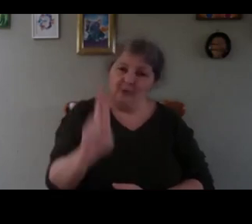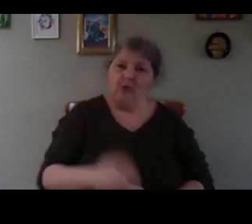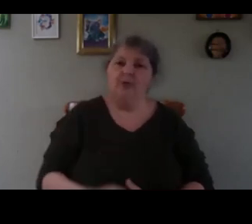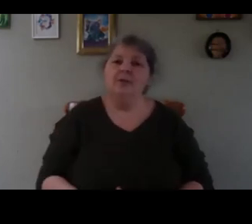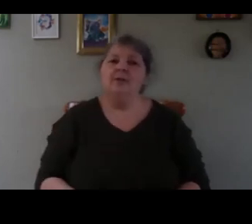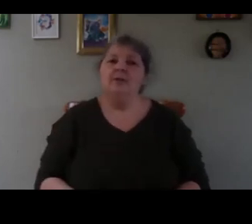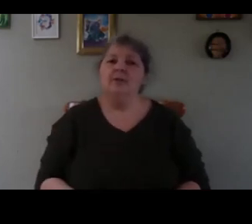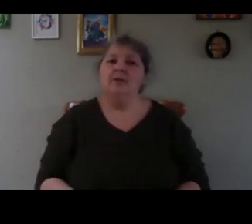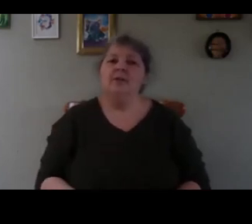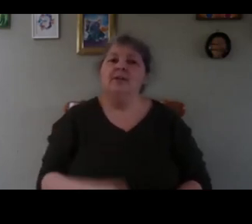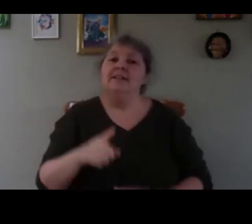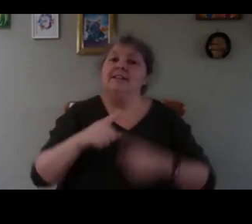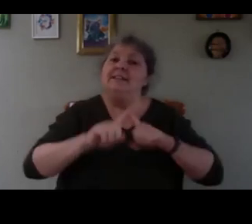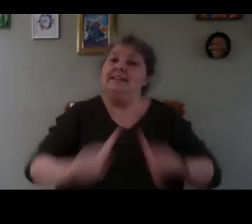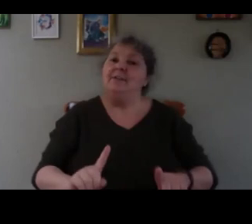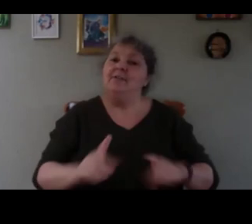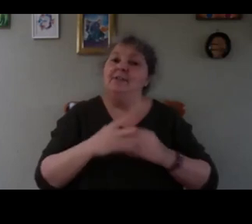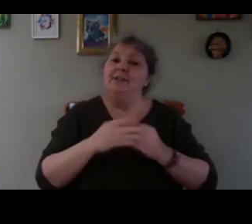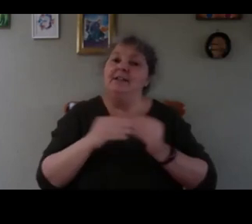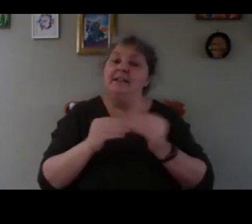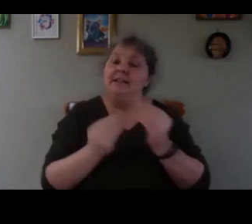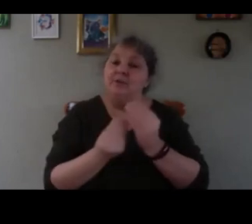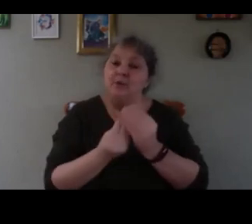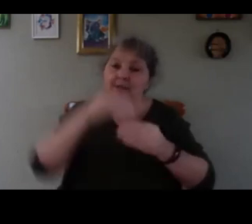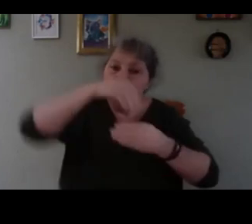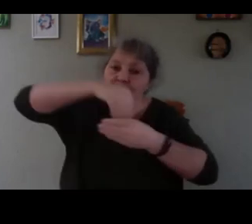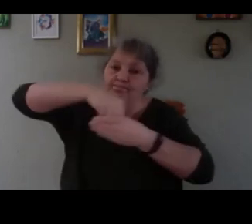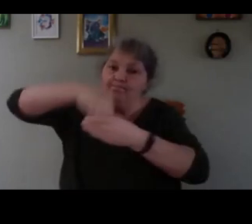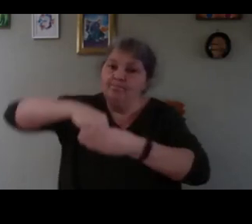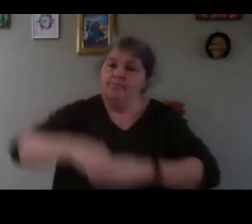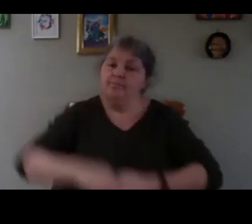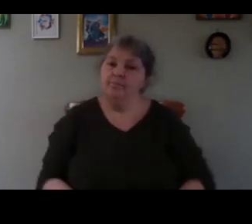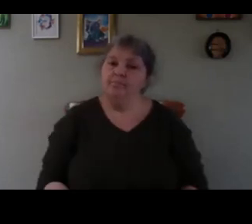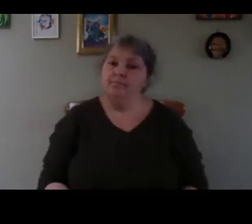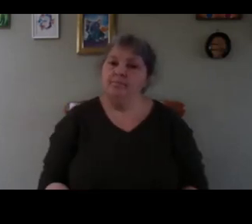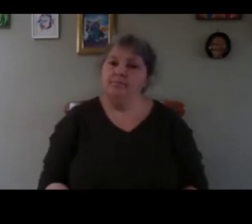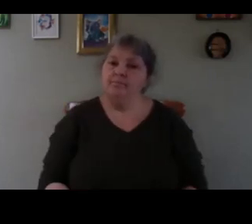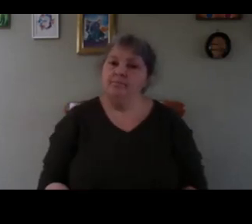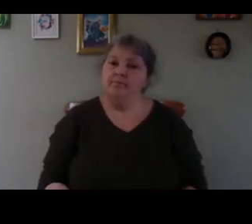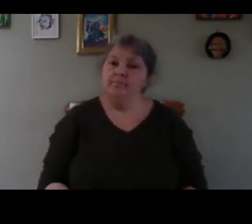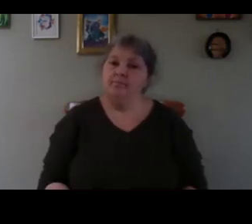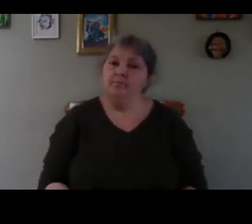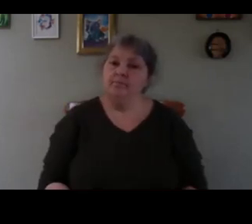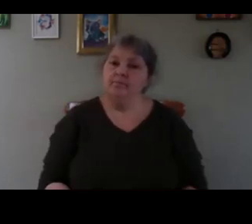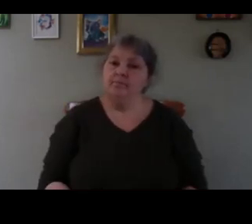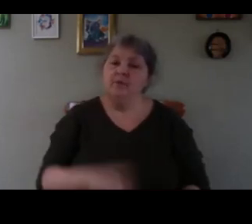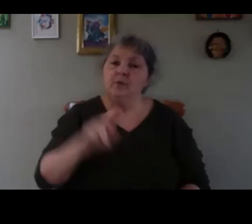different crops as well you can see after when you be able to log on to the the presentation